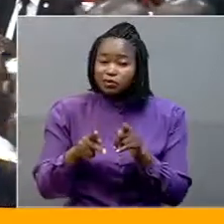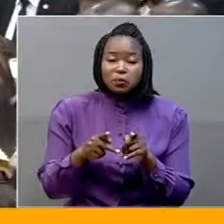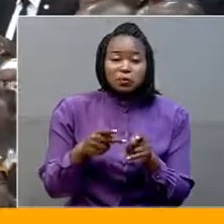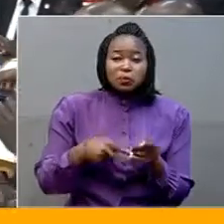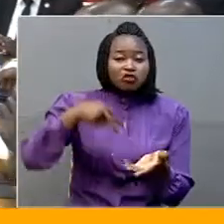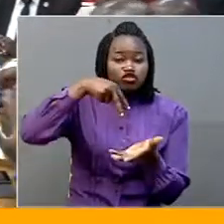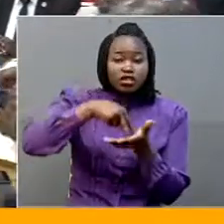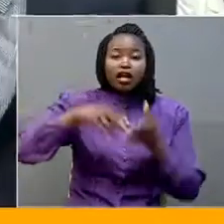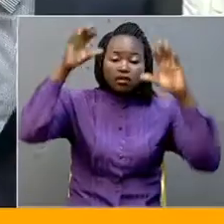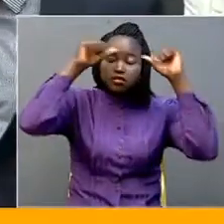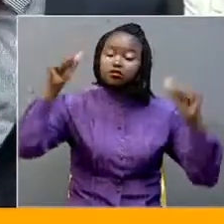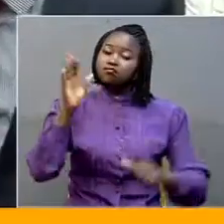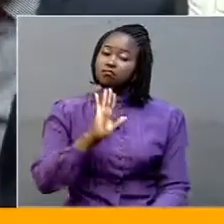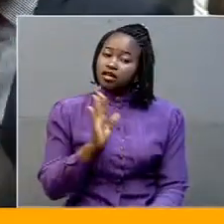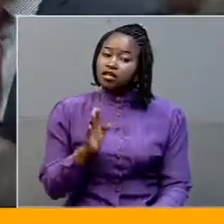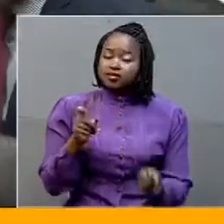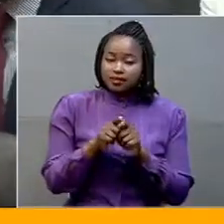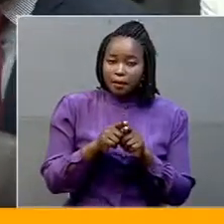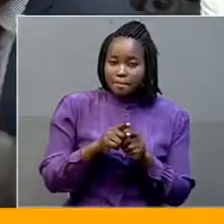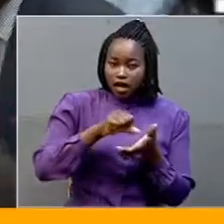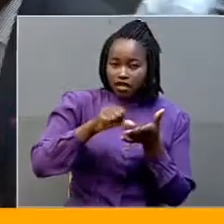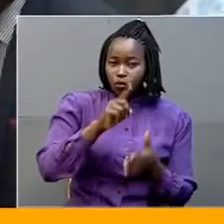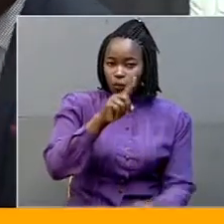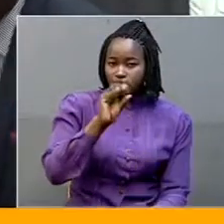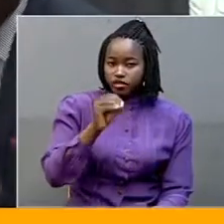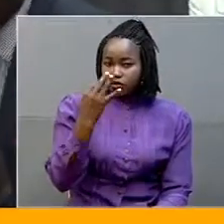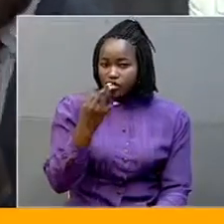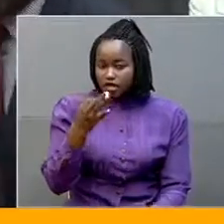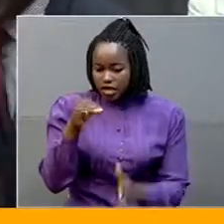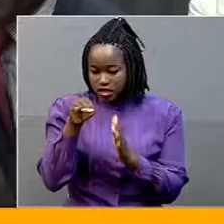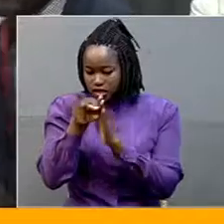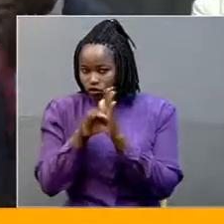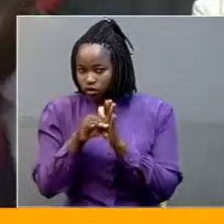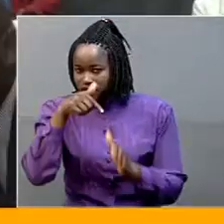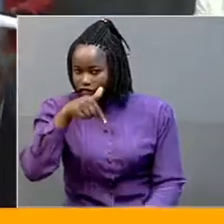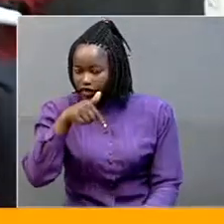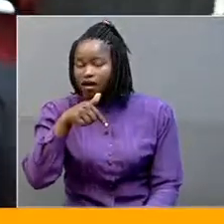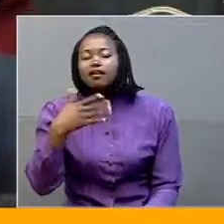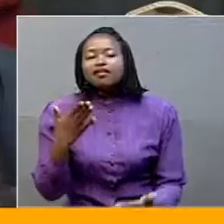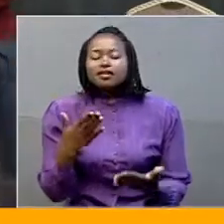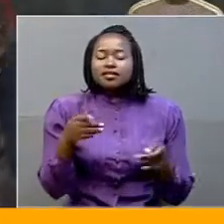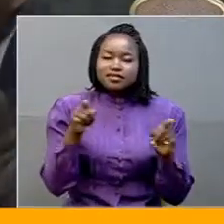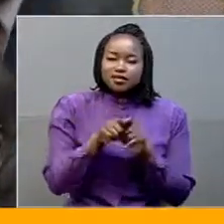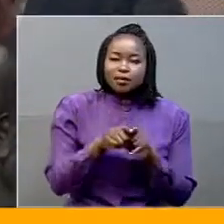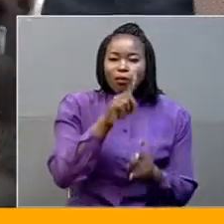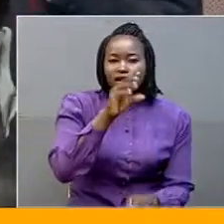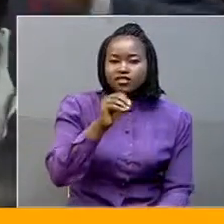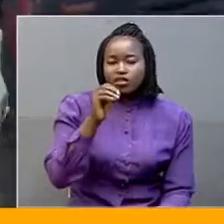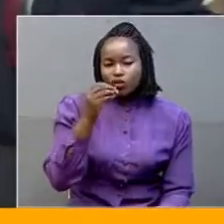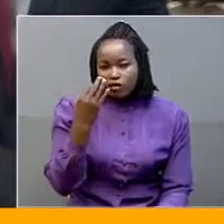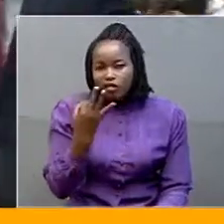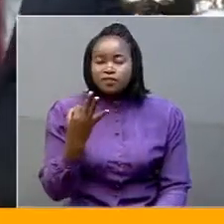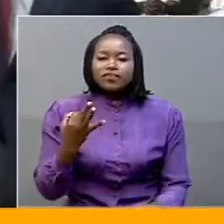The articles to be amended include Article 103, Subsection 3, 7, and 104, Subsection 2, 3,